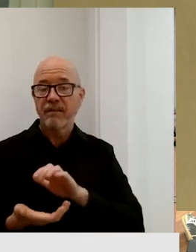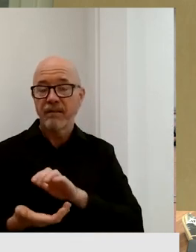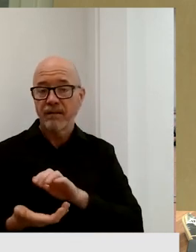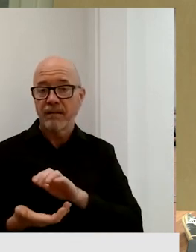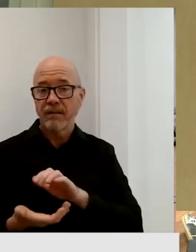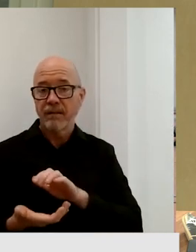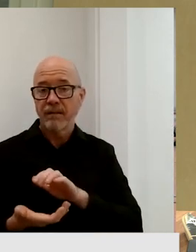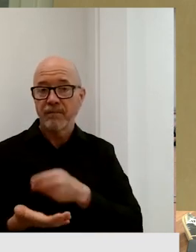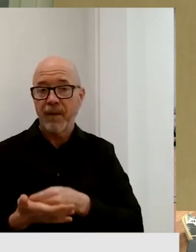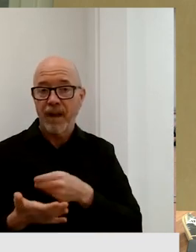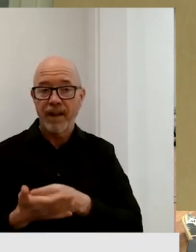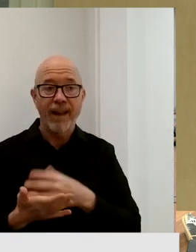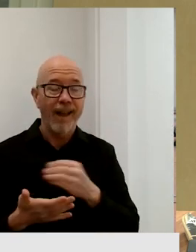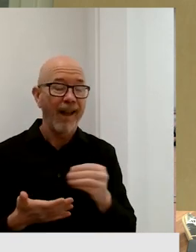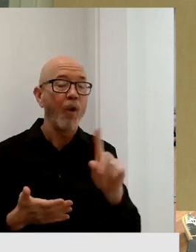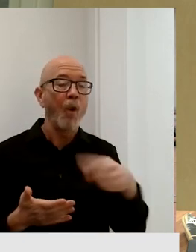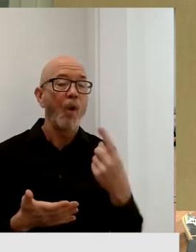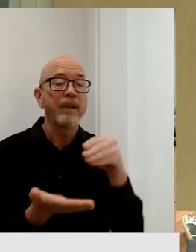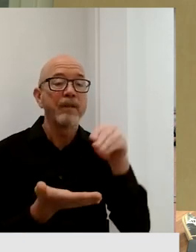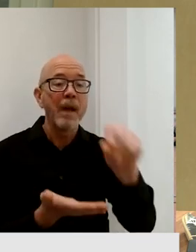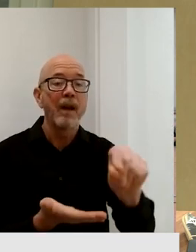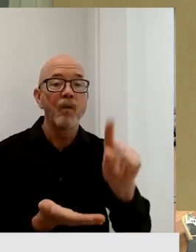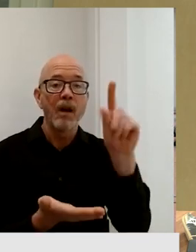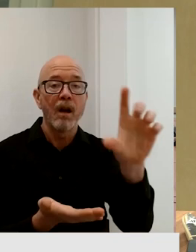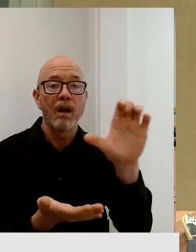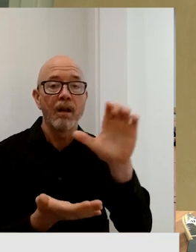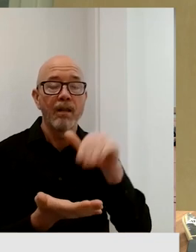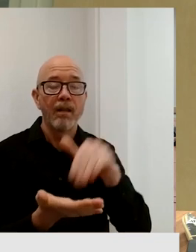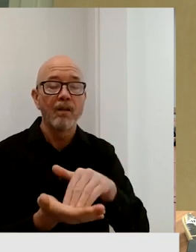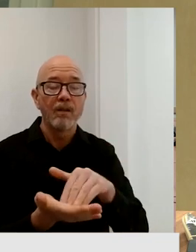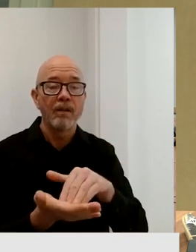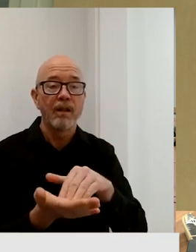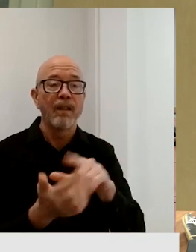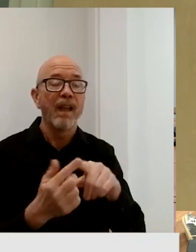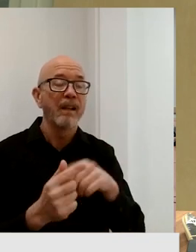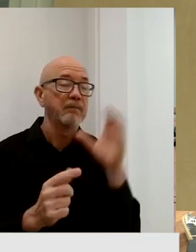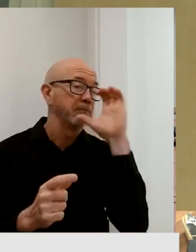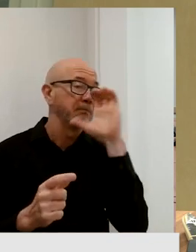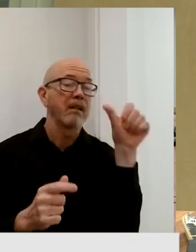So Well thank